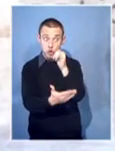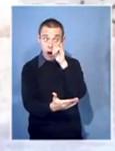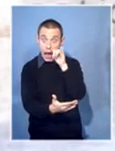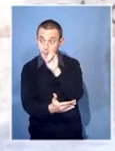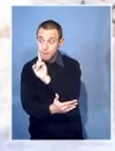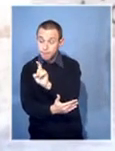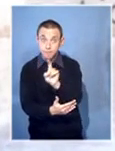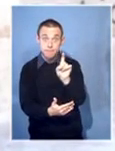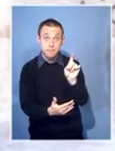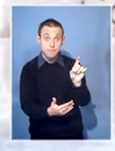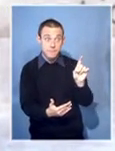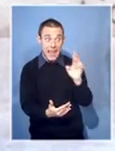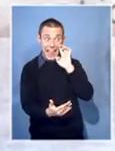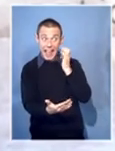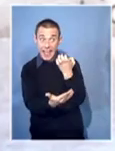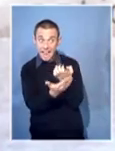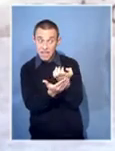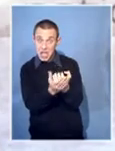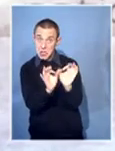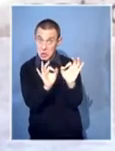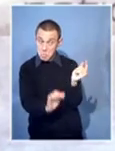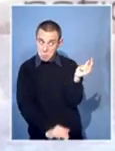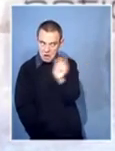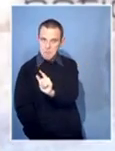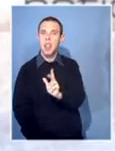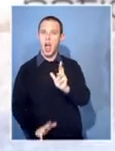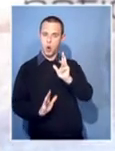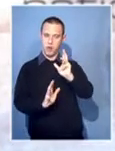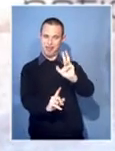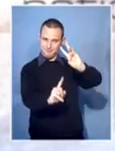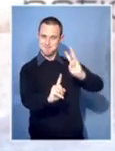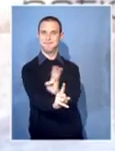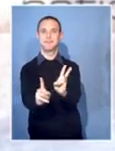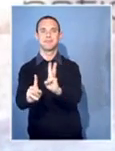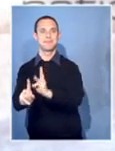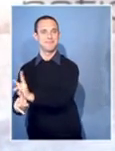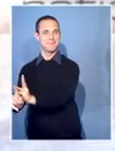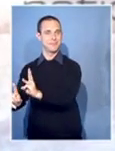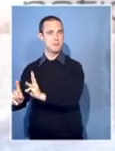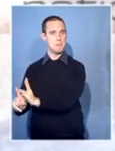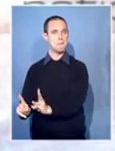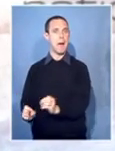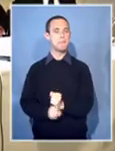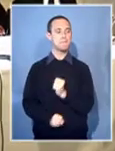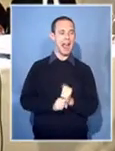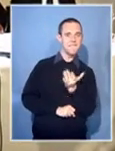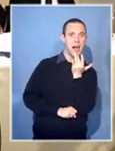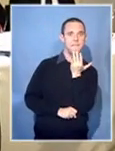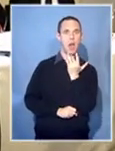and admissible evidence without fear, favor, or prejudice.